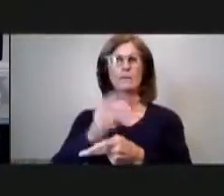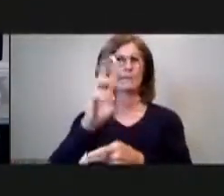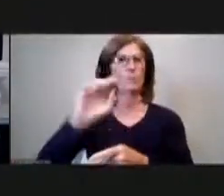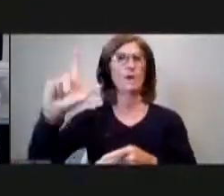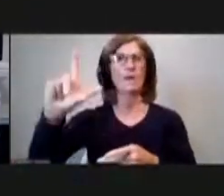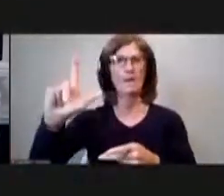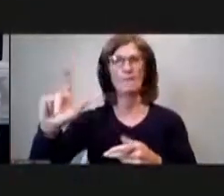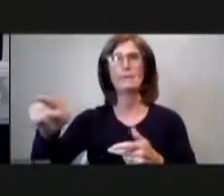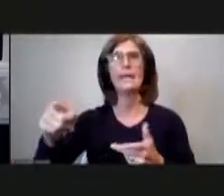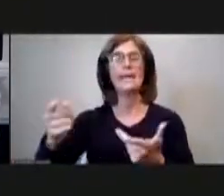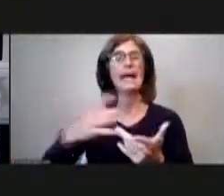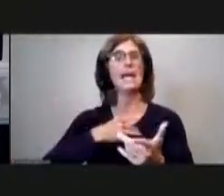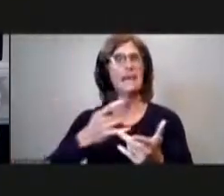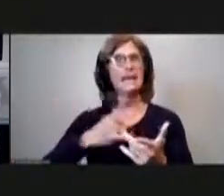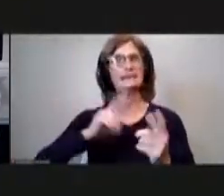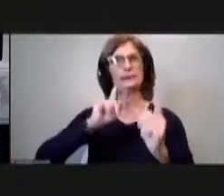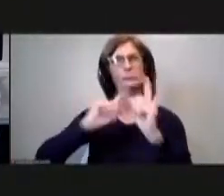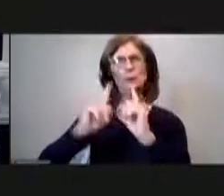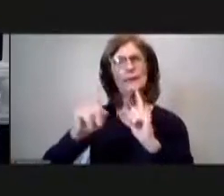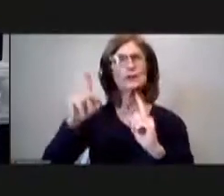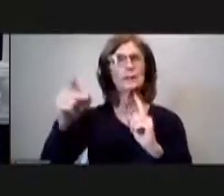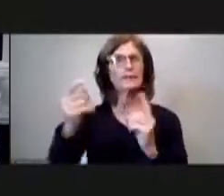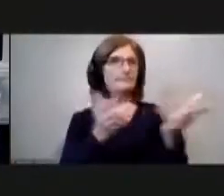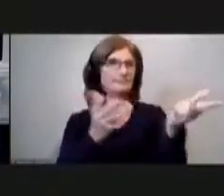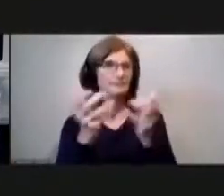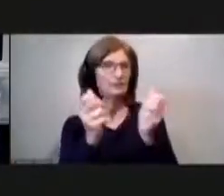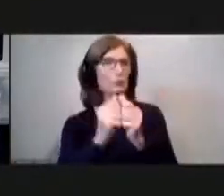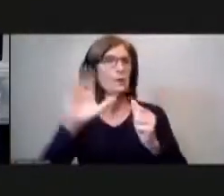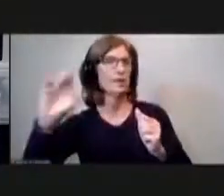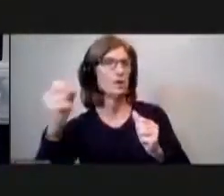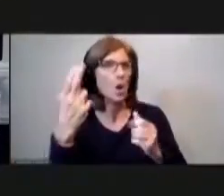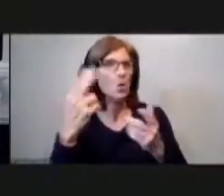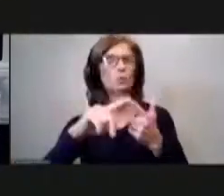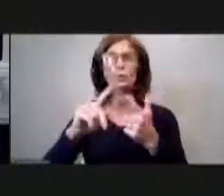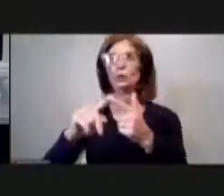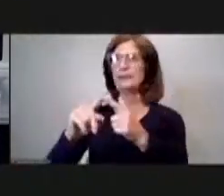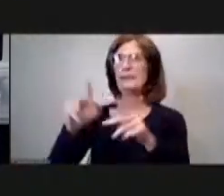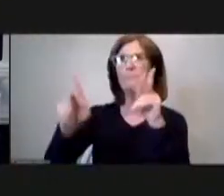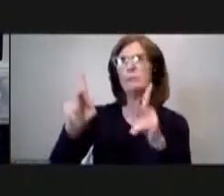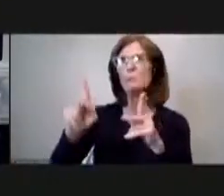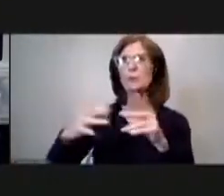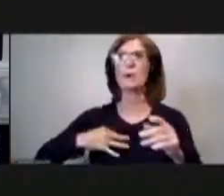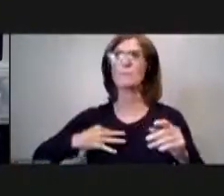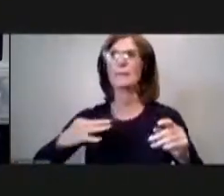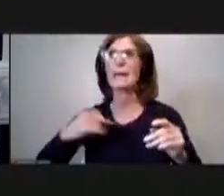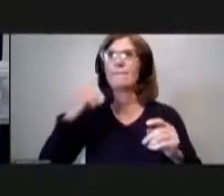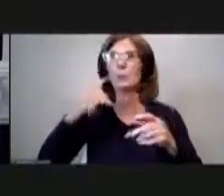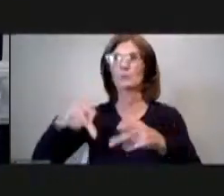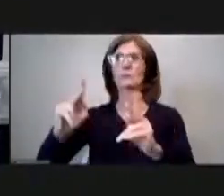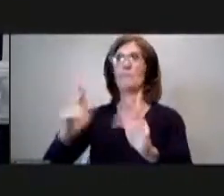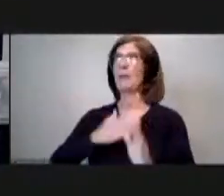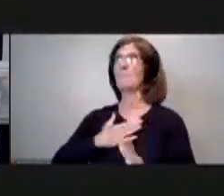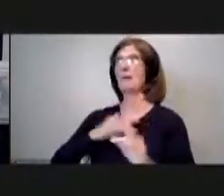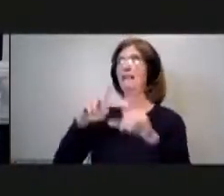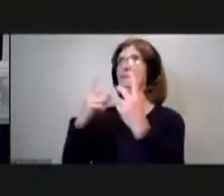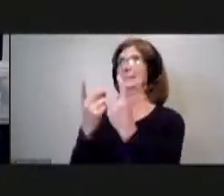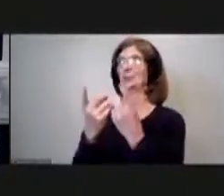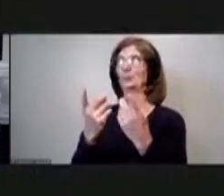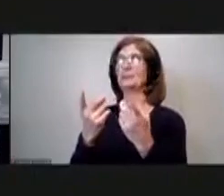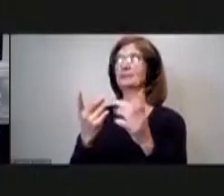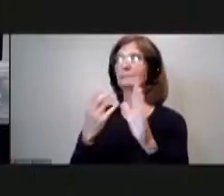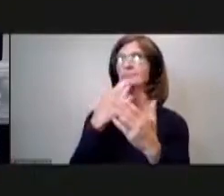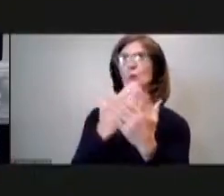direct communication they have with the coaches and the permit holders and um you know in my district anyway i can't speak for every district but